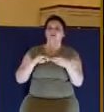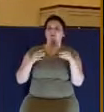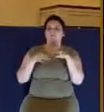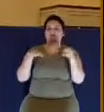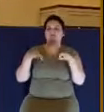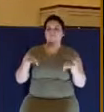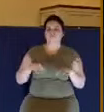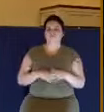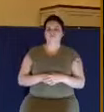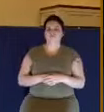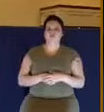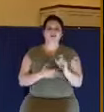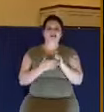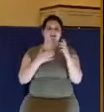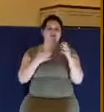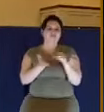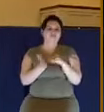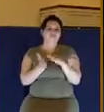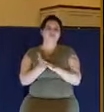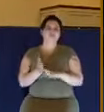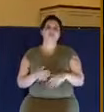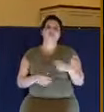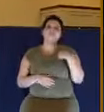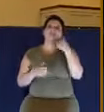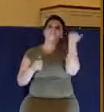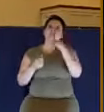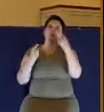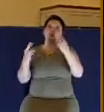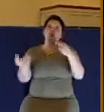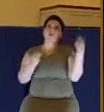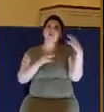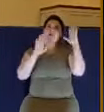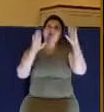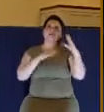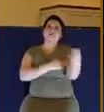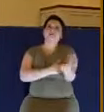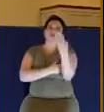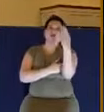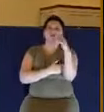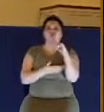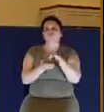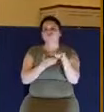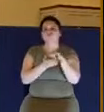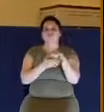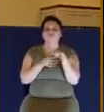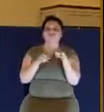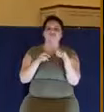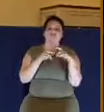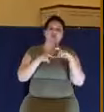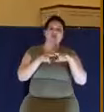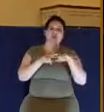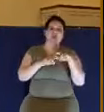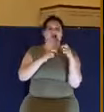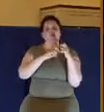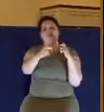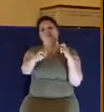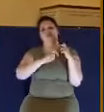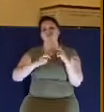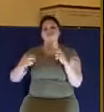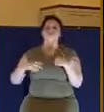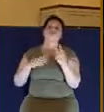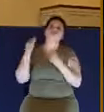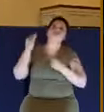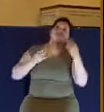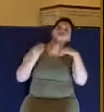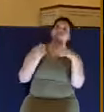is what the author wrote. He said, I remember one Sunday morning on a subway in New York. People were sitting quietly, some reading newspapers, some lost in thought,